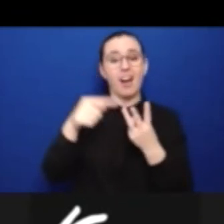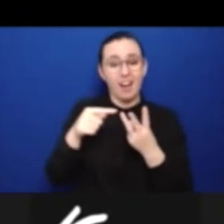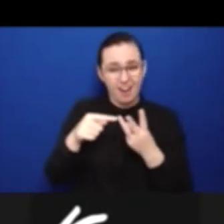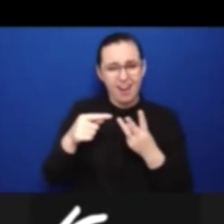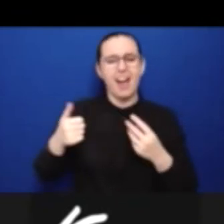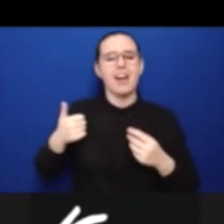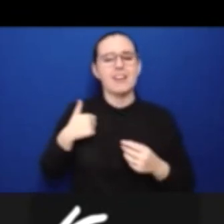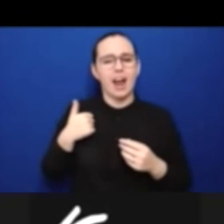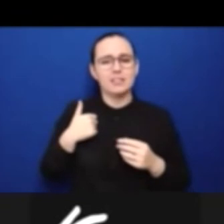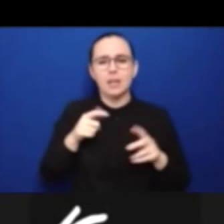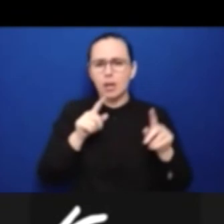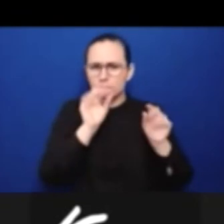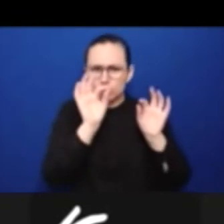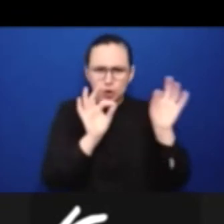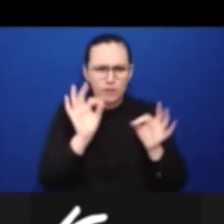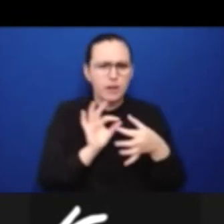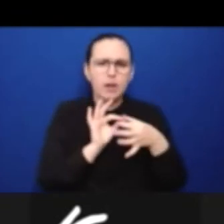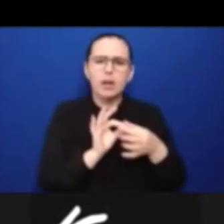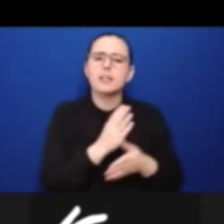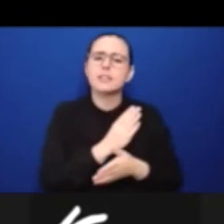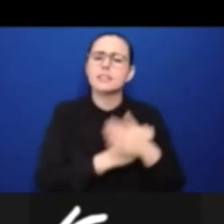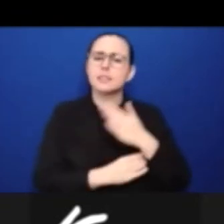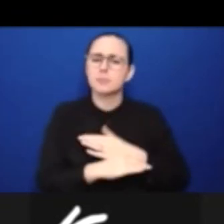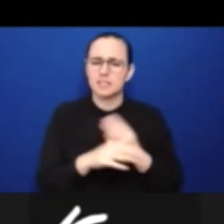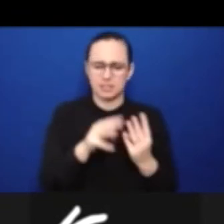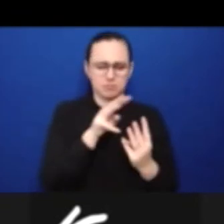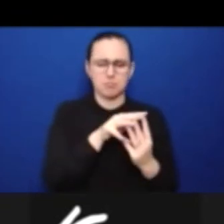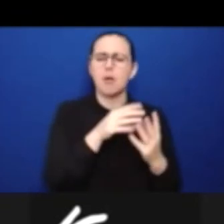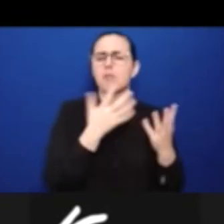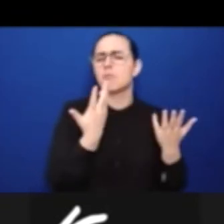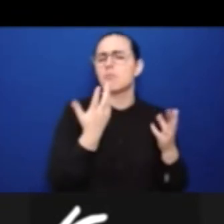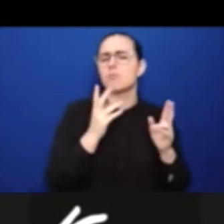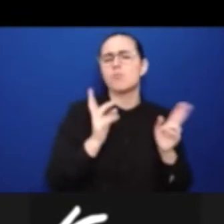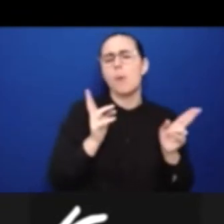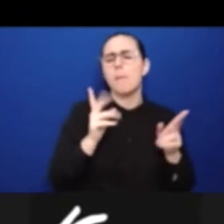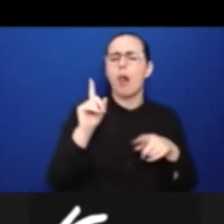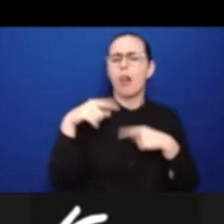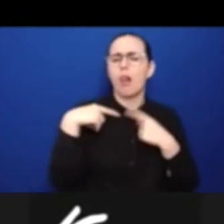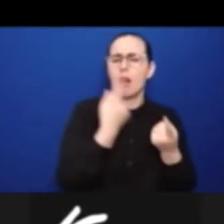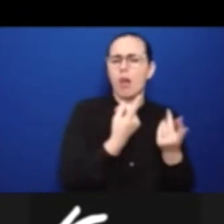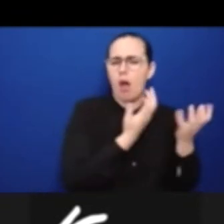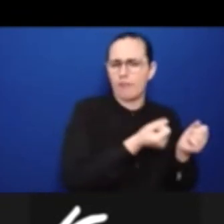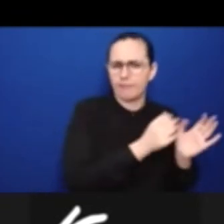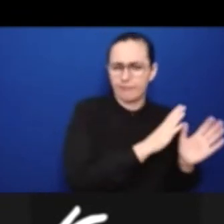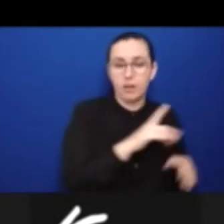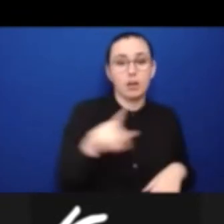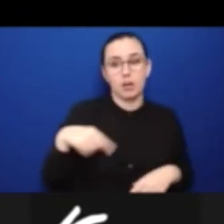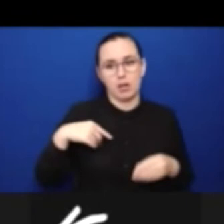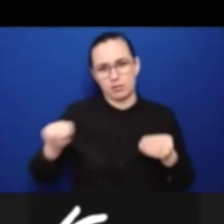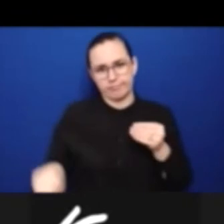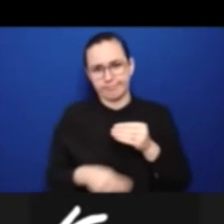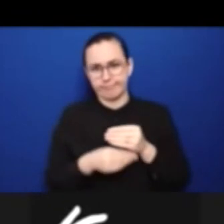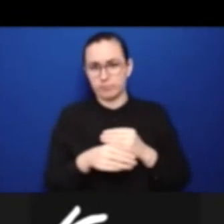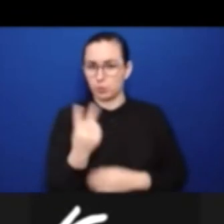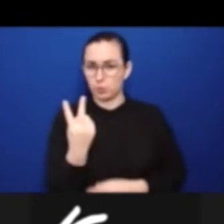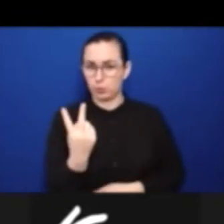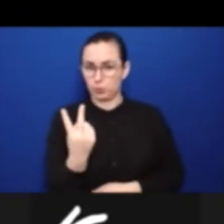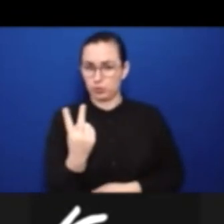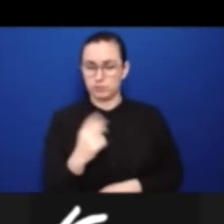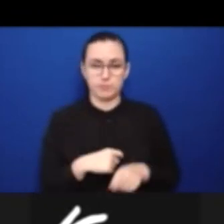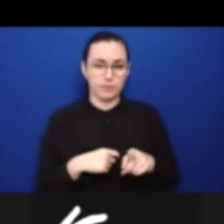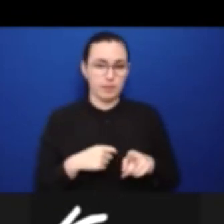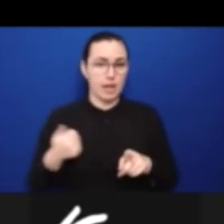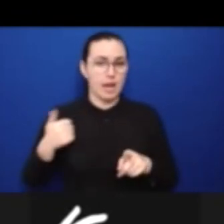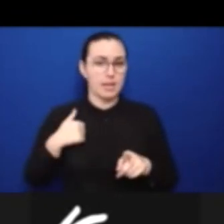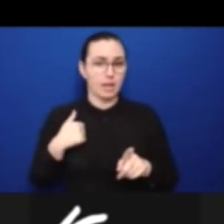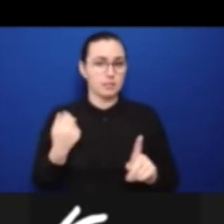we started two new data collection series, namely Canadian Perspectives study series, as well